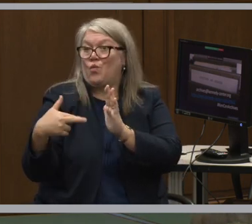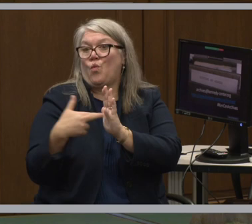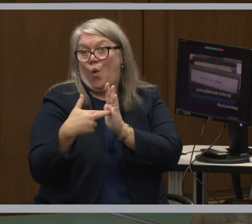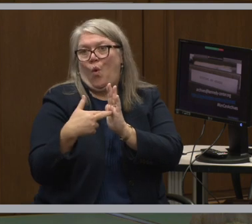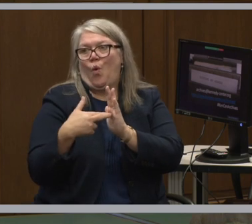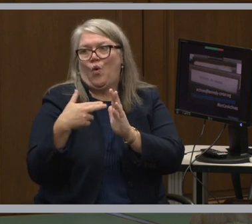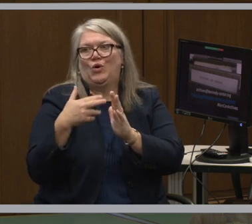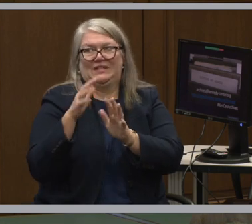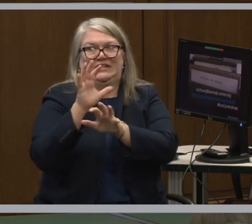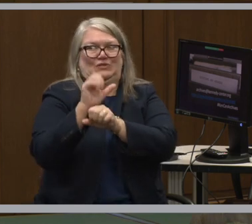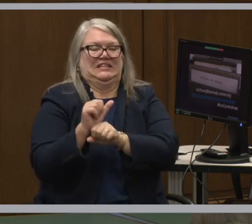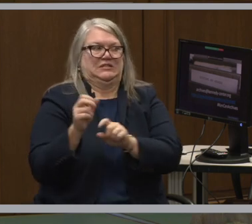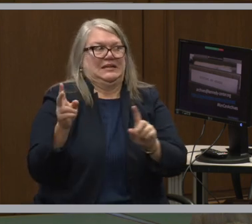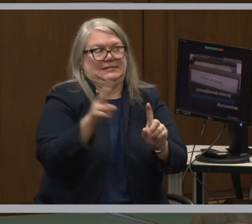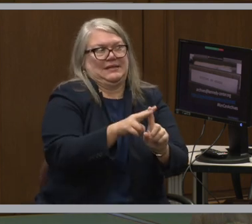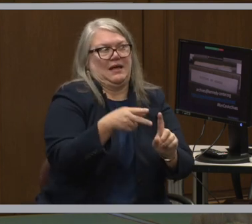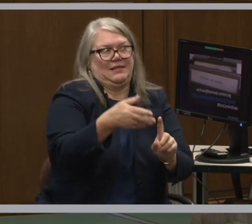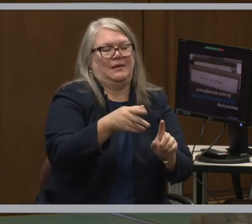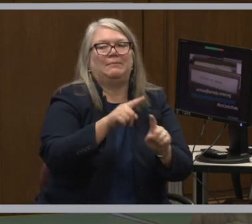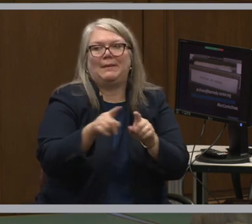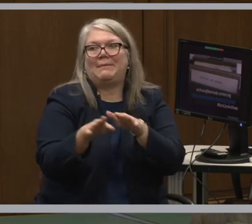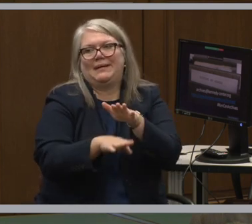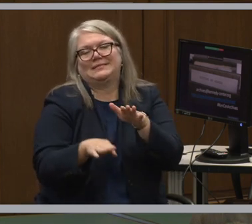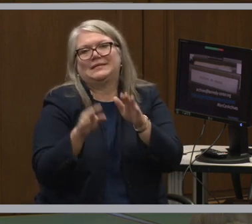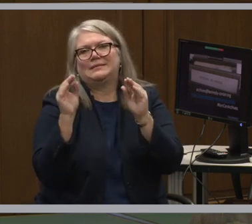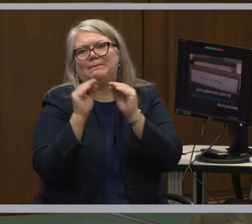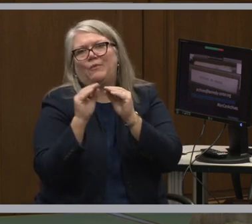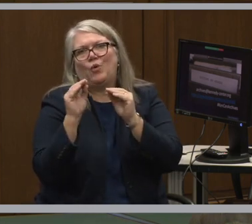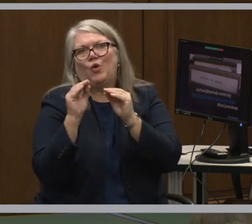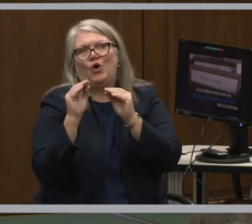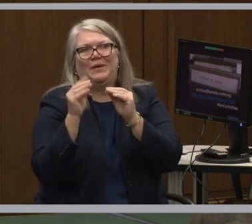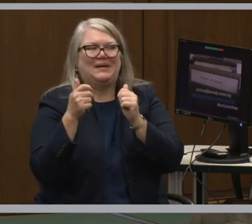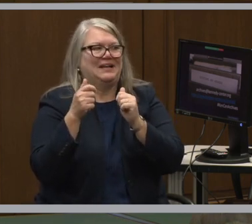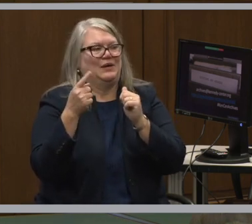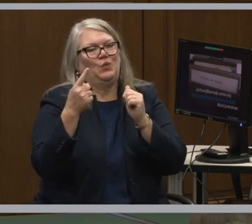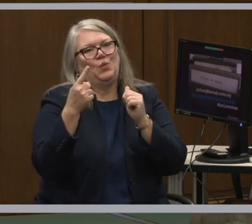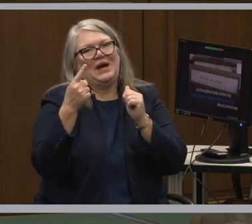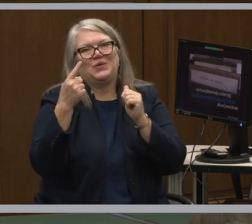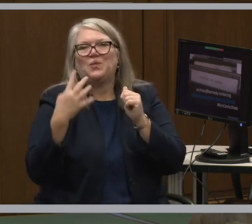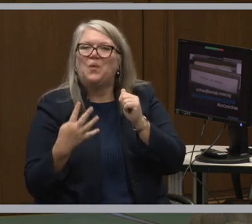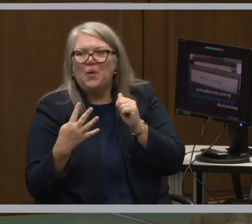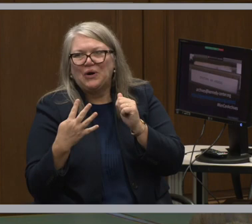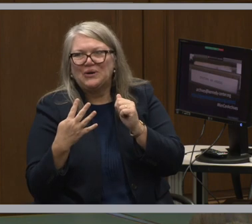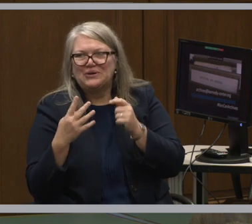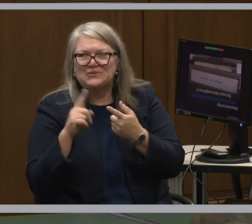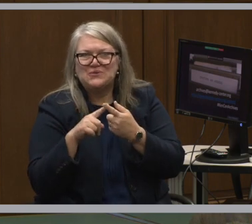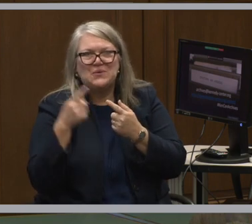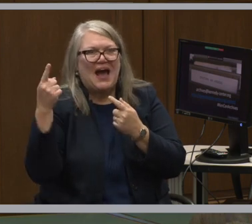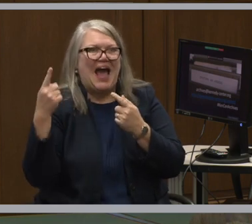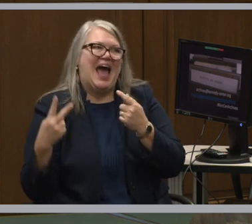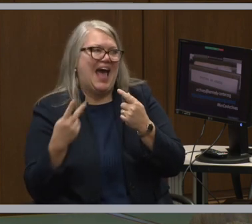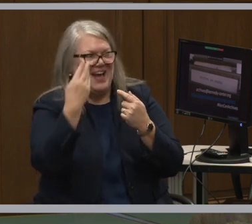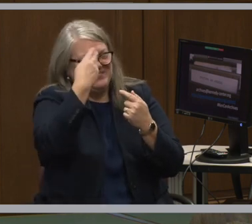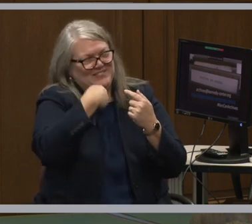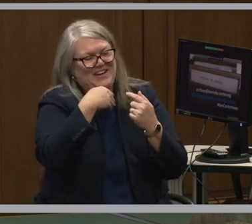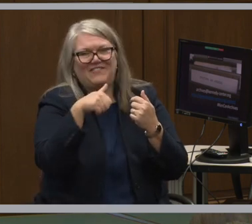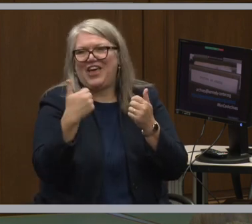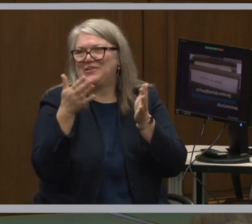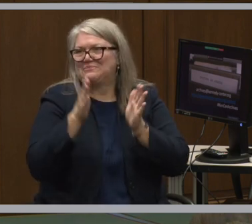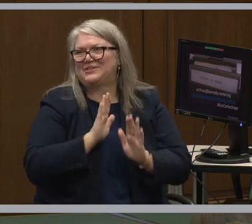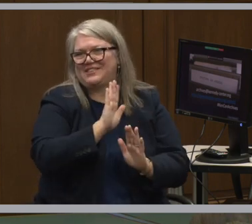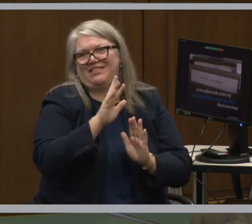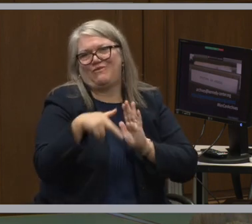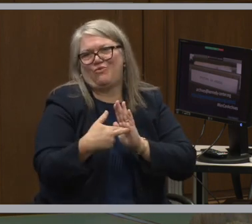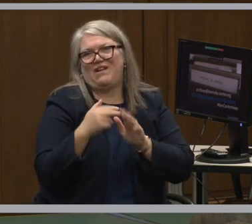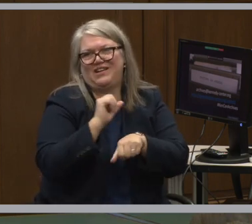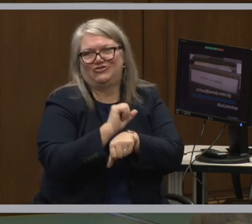that's traditionally been assigned to that, but it's essentially been a quarter to half of another person's job. So